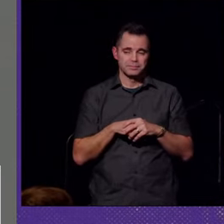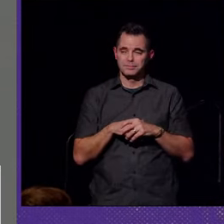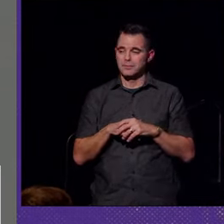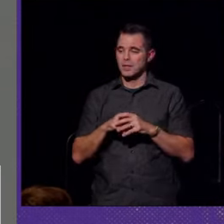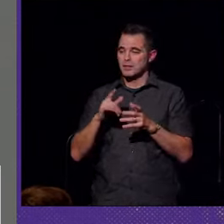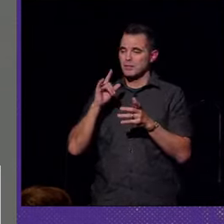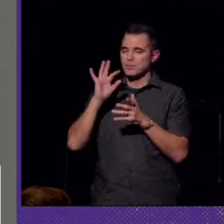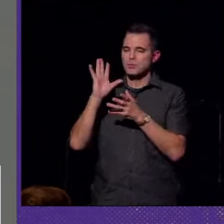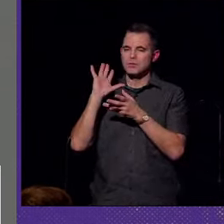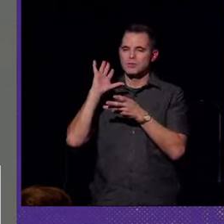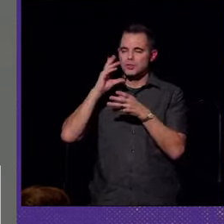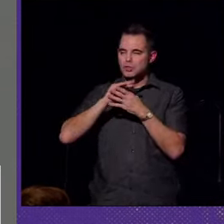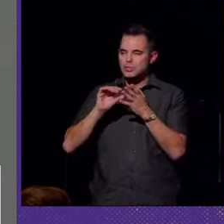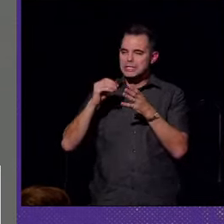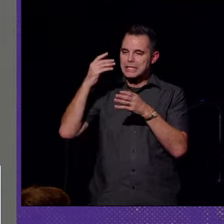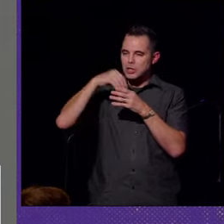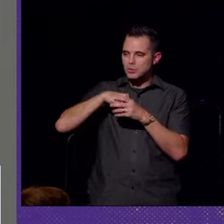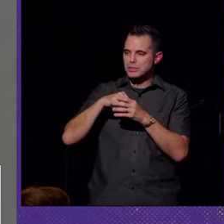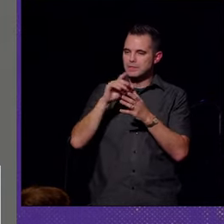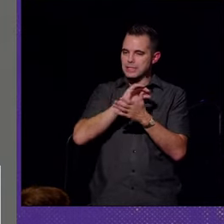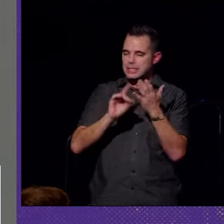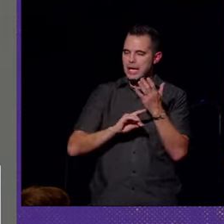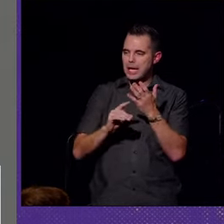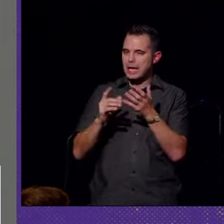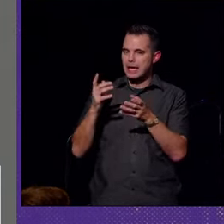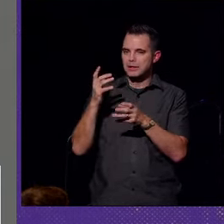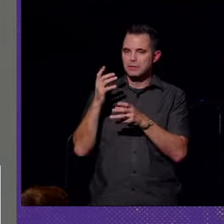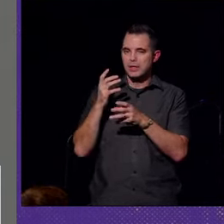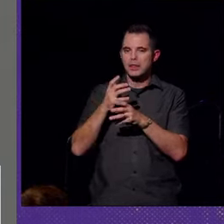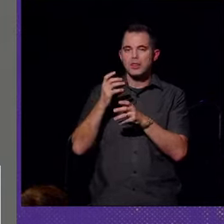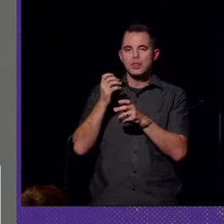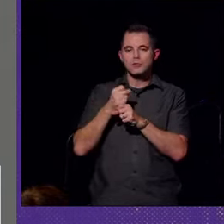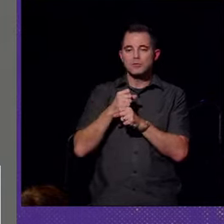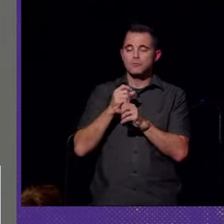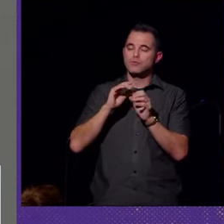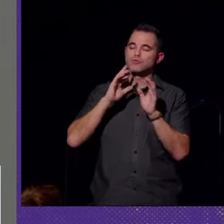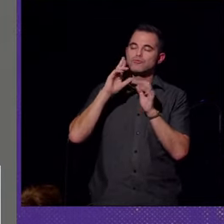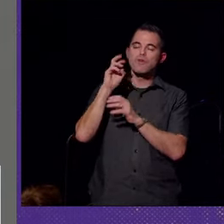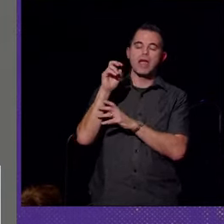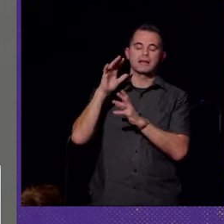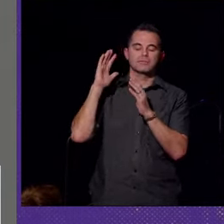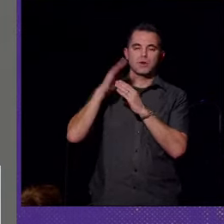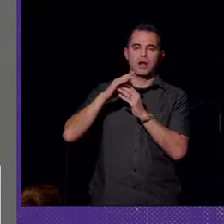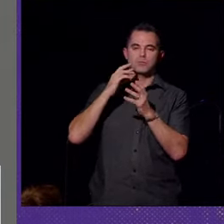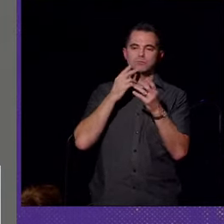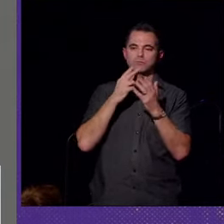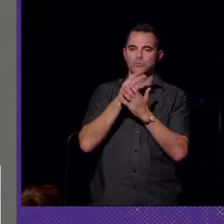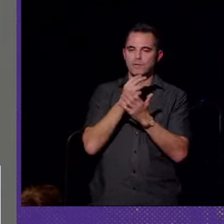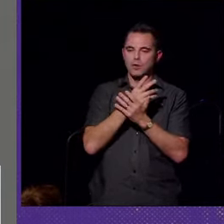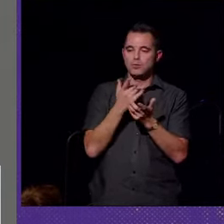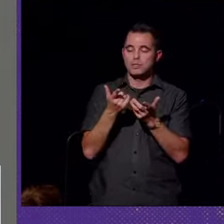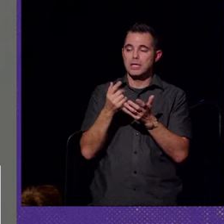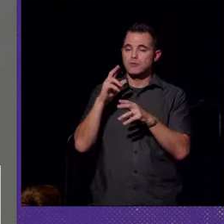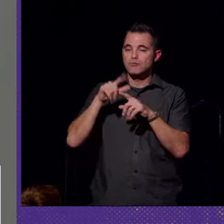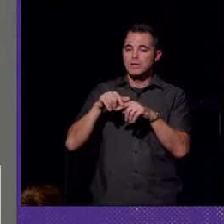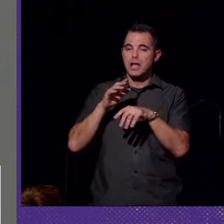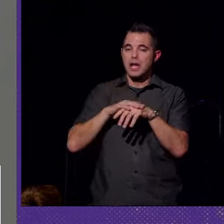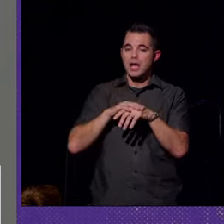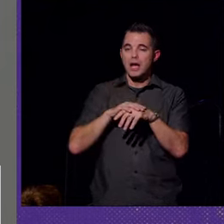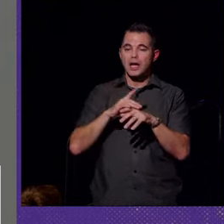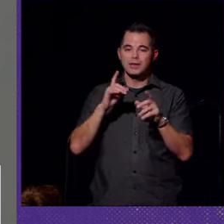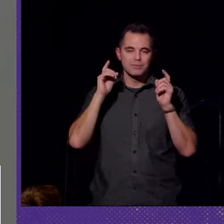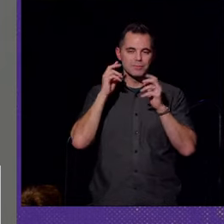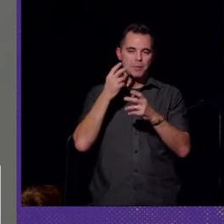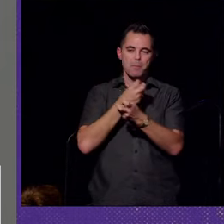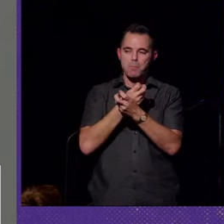socially inclusive design, and received wave reviews. It is reliant on bone conduction